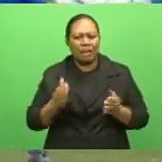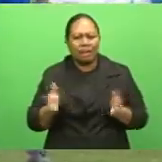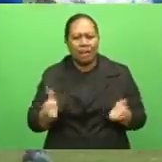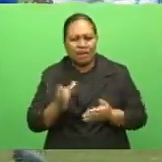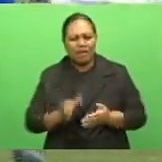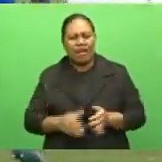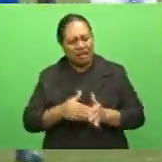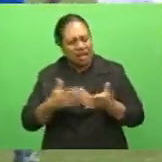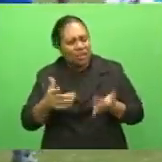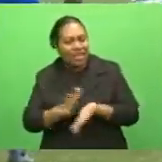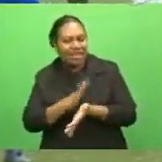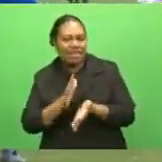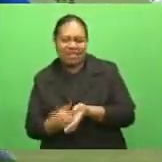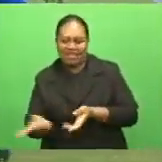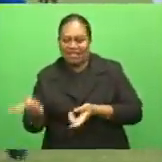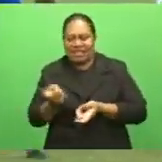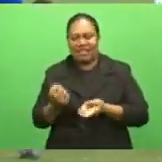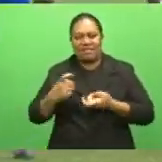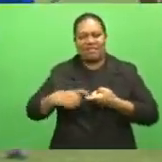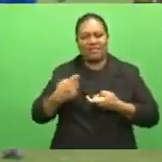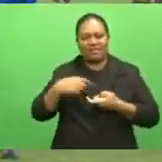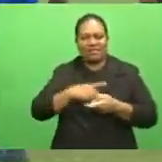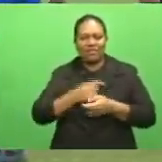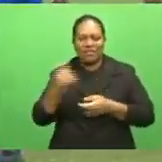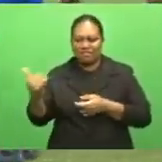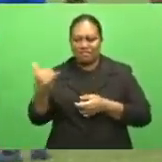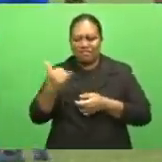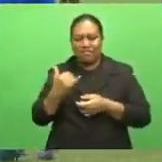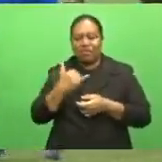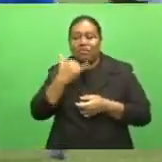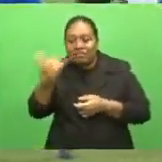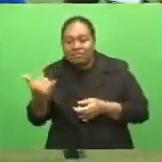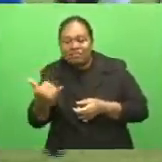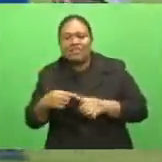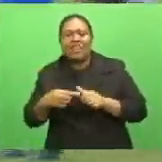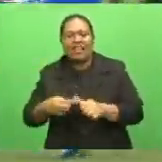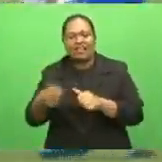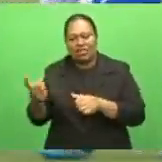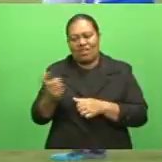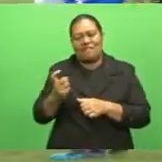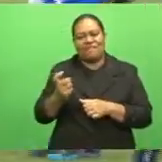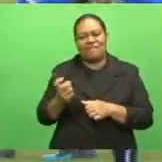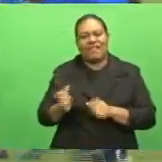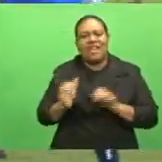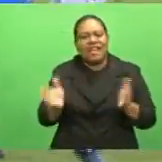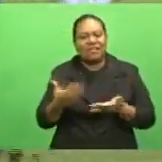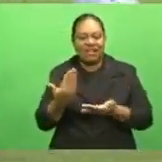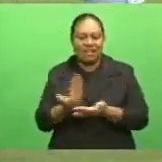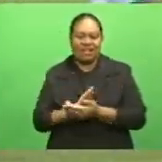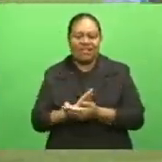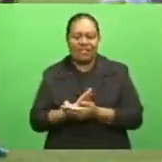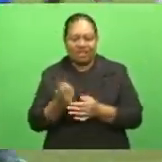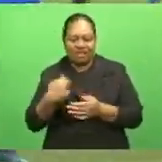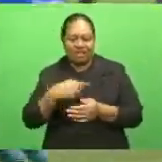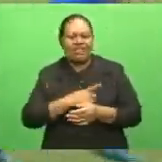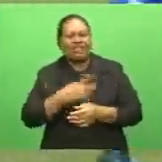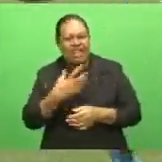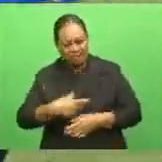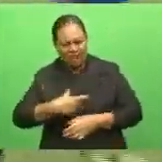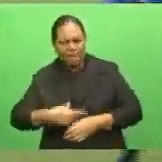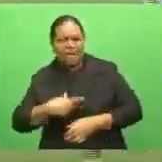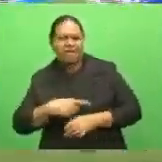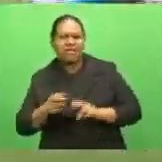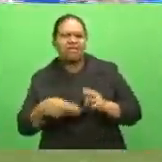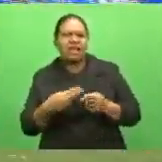answered the call to come and play. We know that he's got some personal family problems, which he